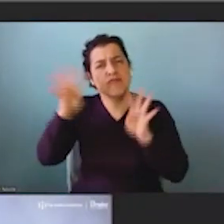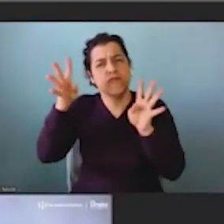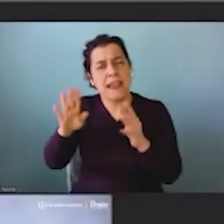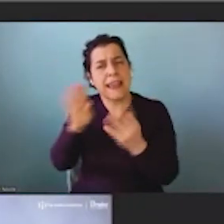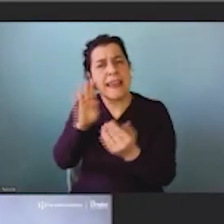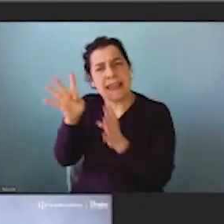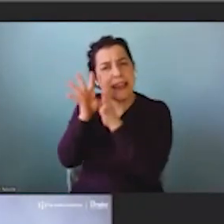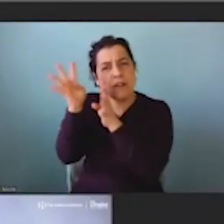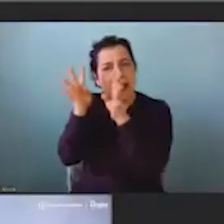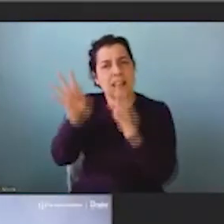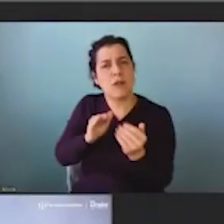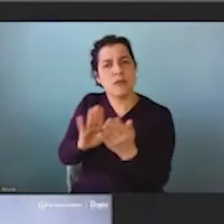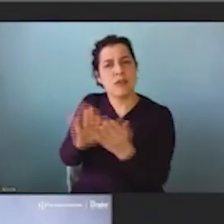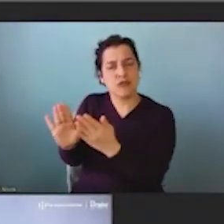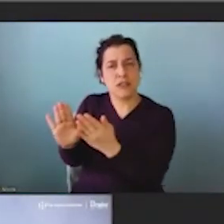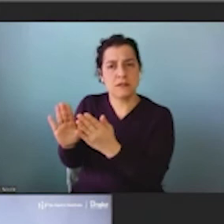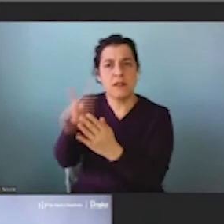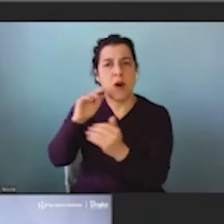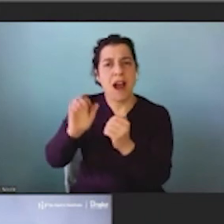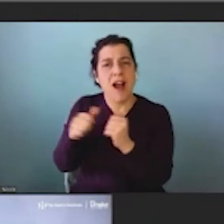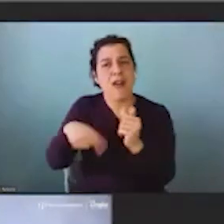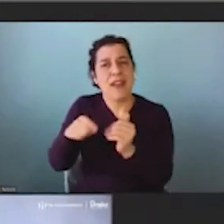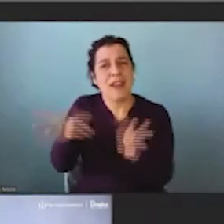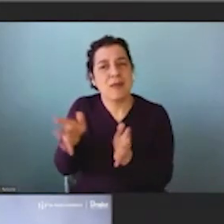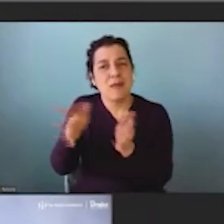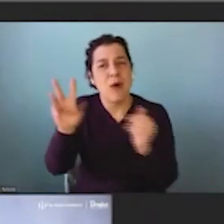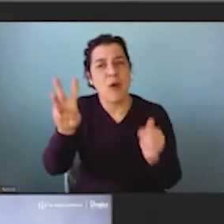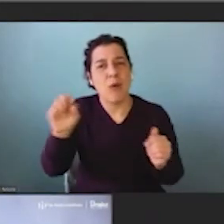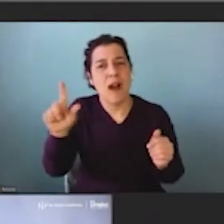on promoting wellness.